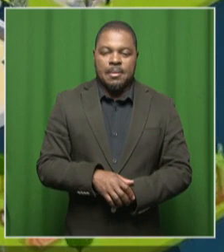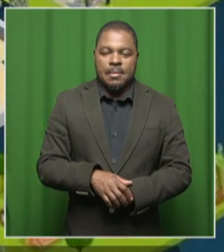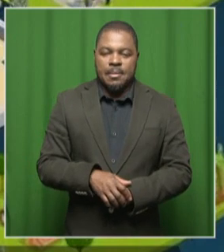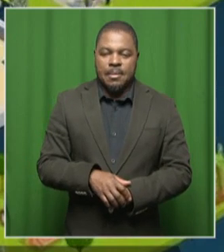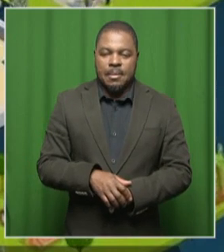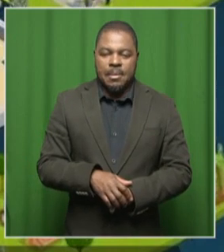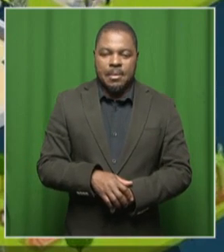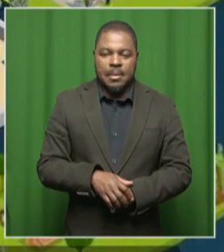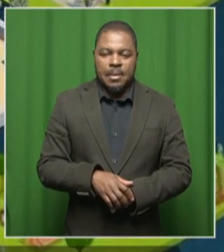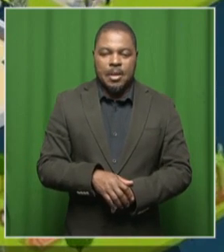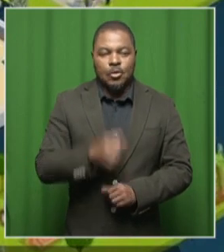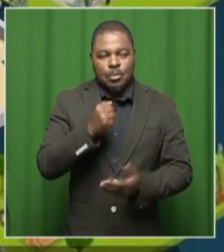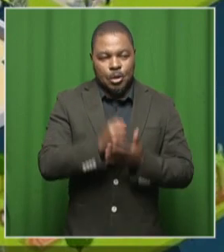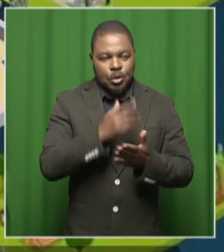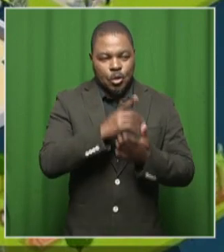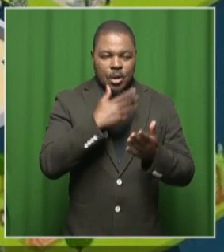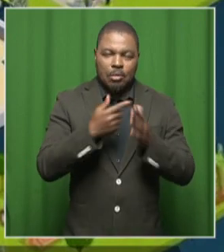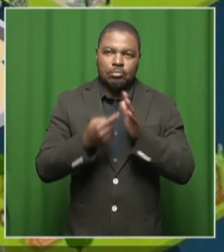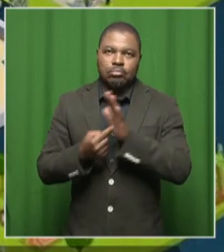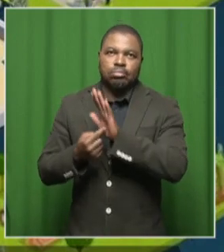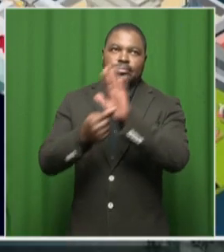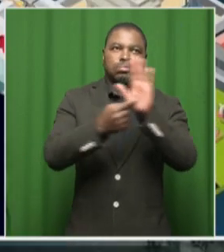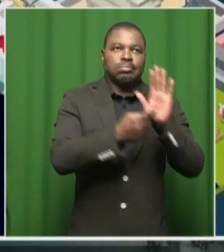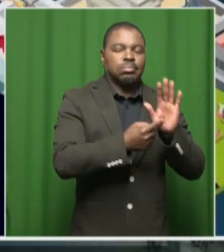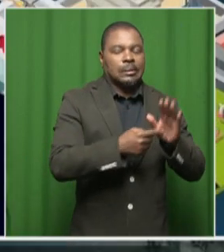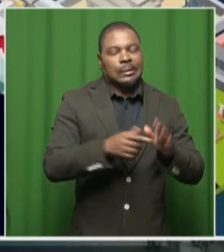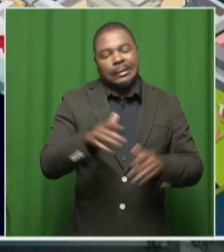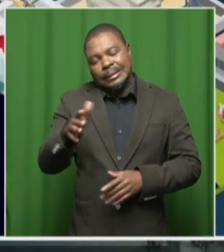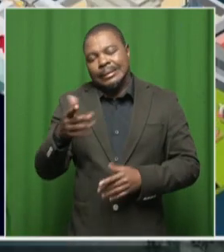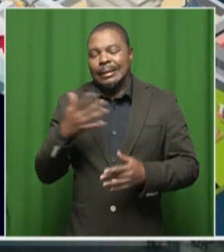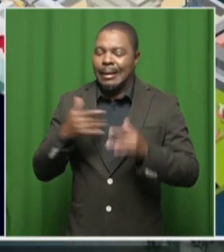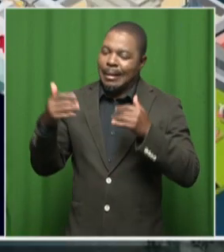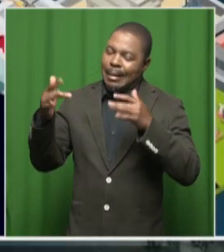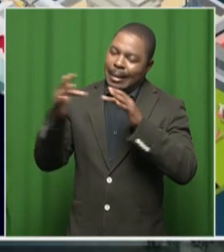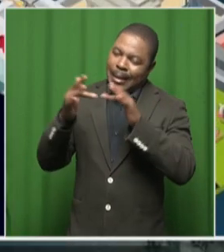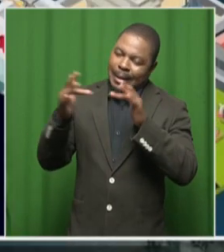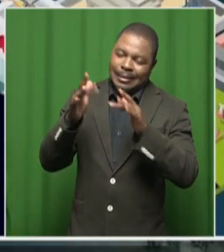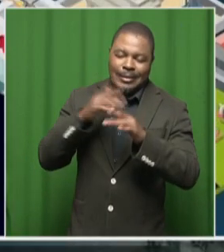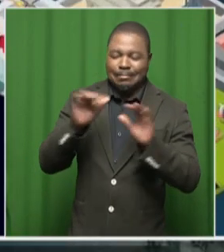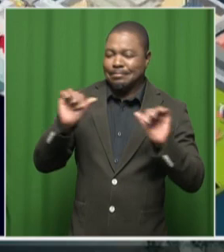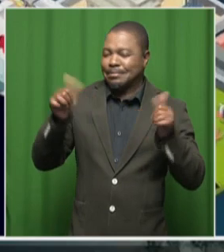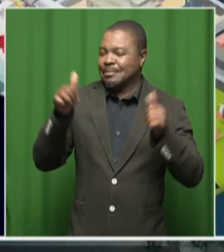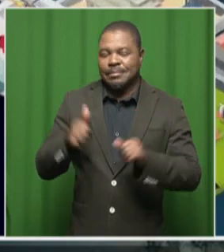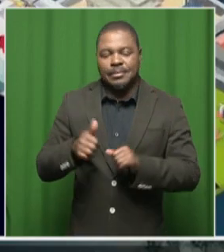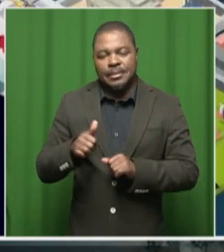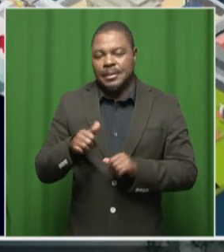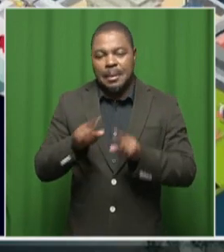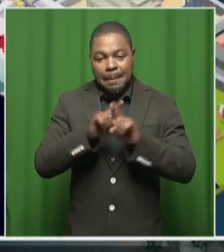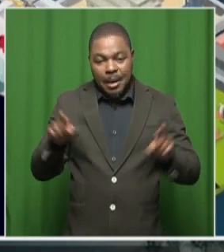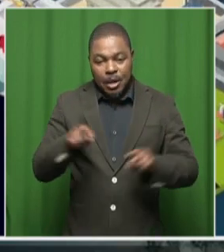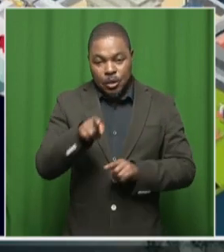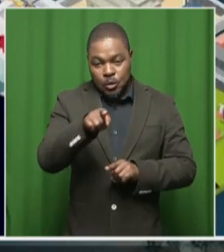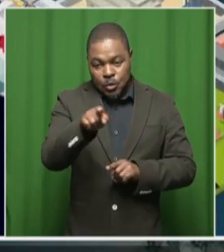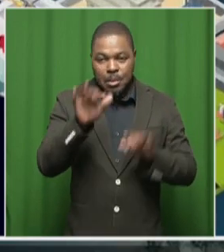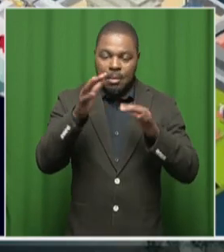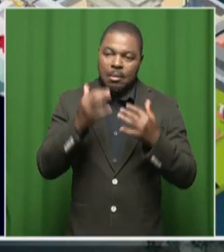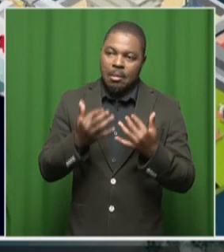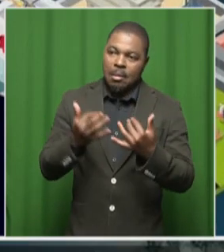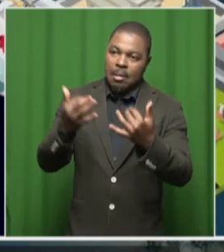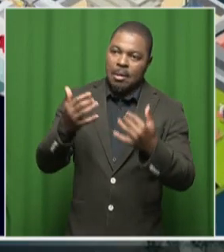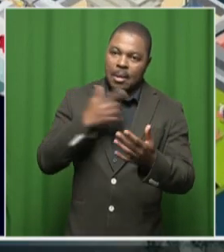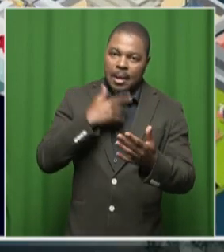to make it, to make some noise. Richard, the line is not the greatest, but, uh, you speak of, an audience that would benefit from